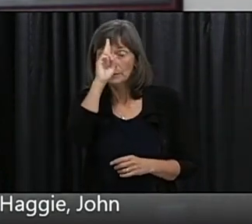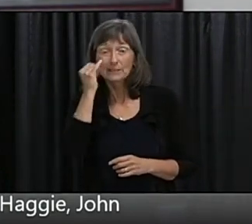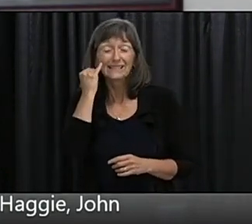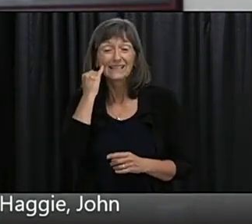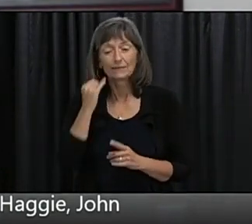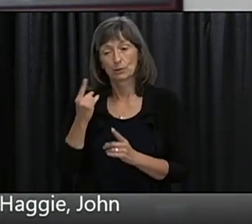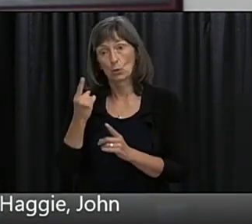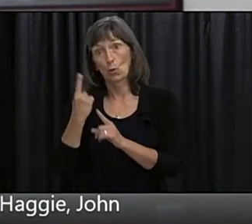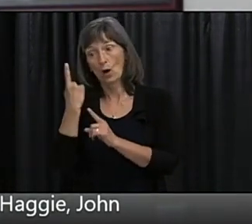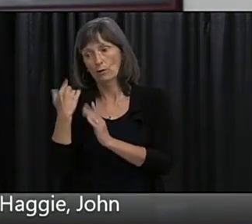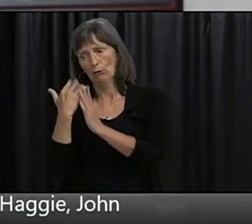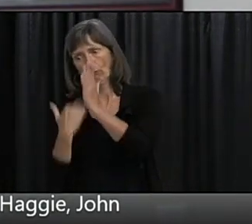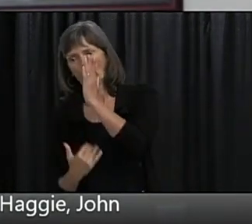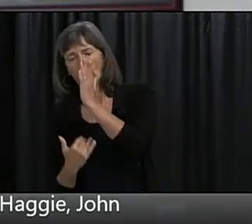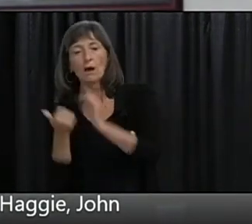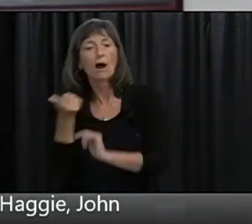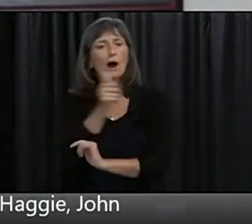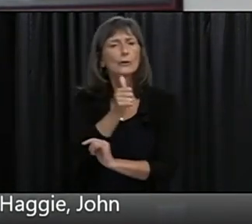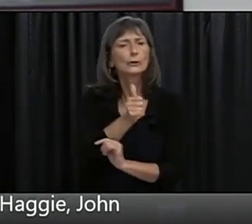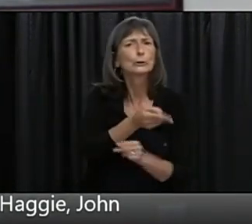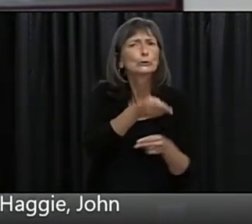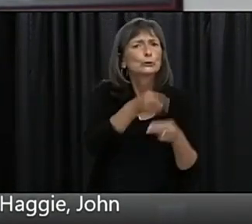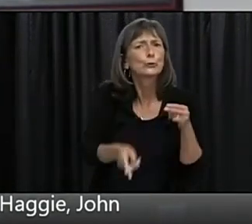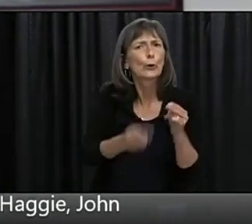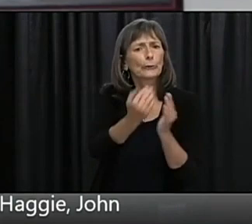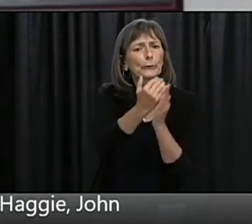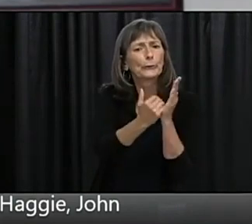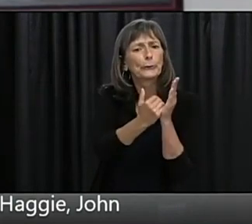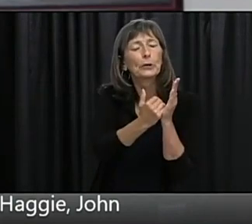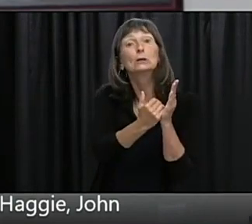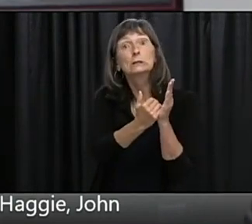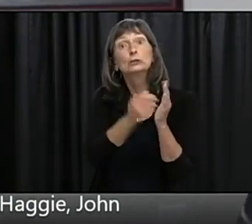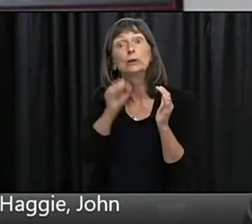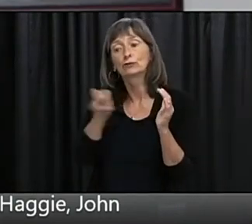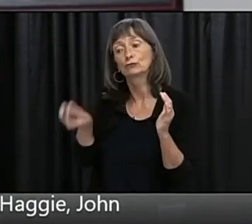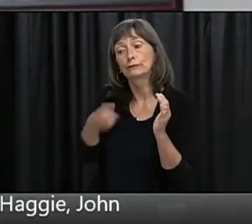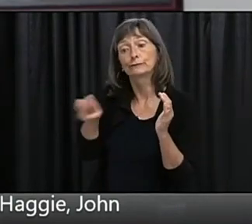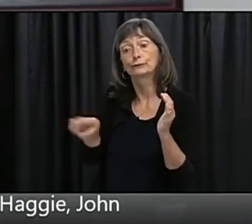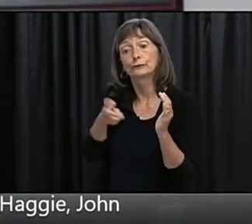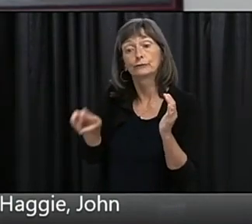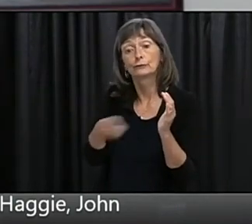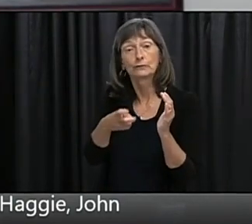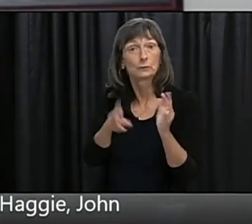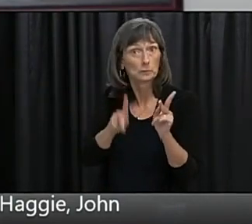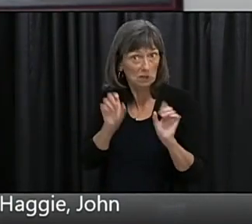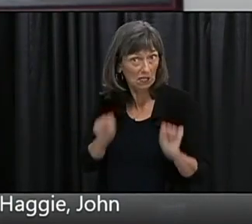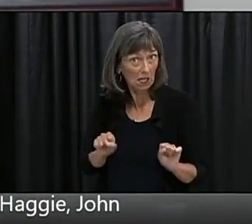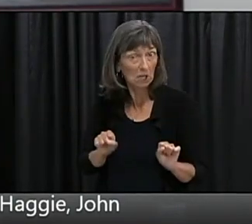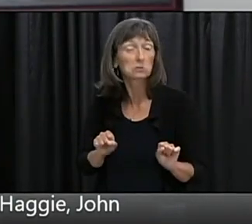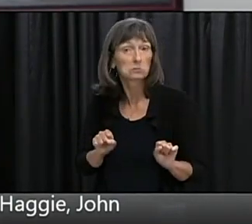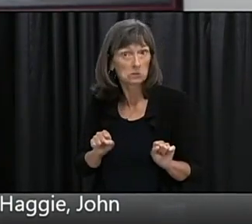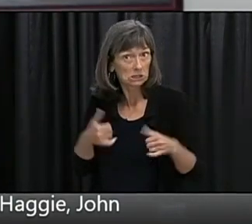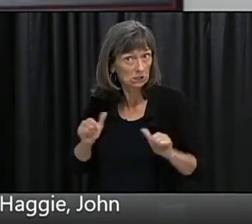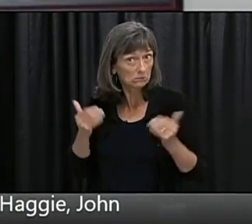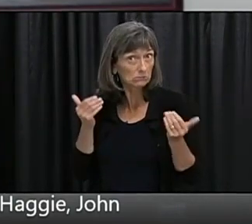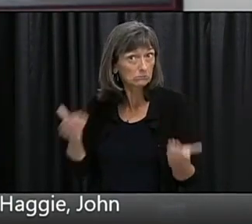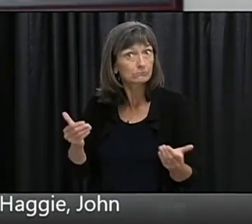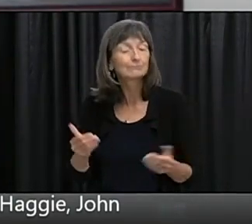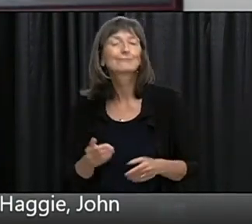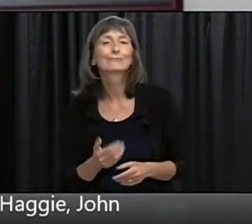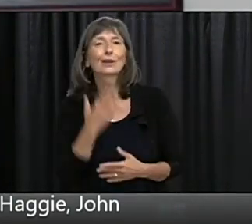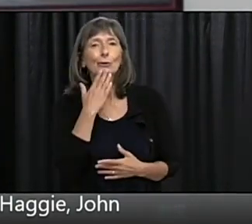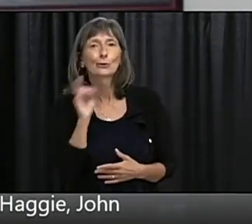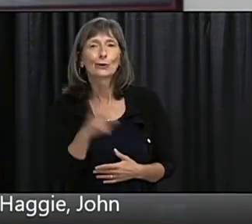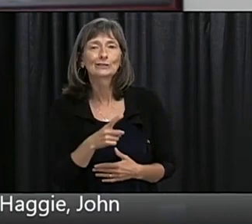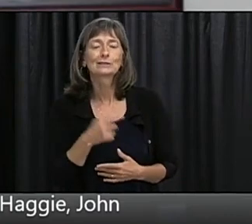that actually been implemented that's an excellent question Peter and indeed I'm meeting with the medical association next week to discuss the